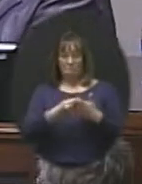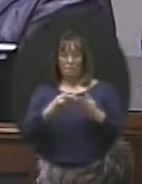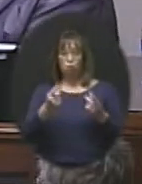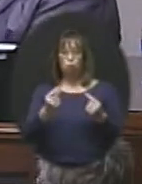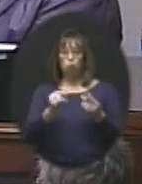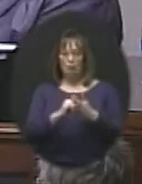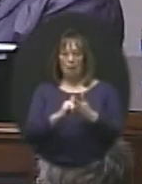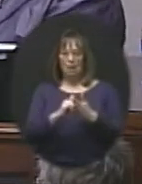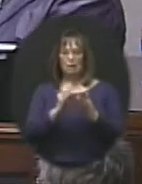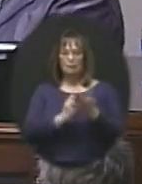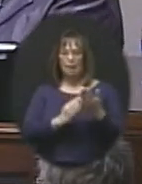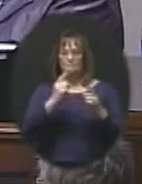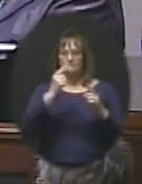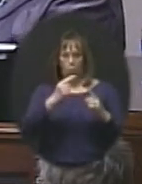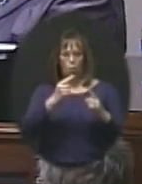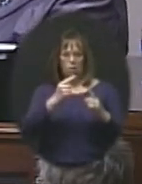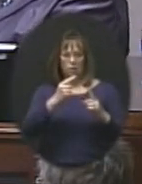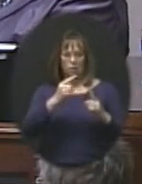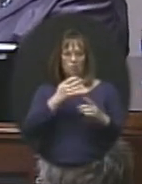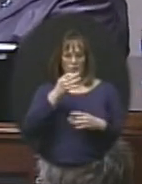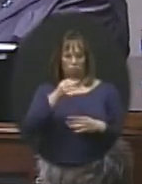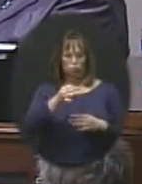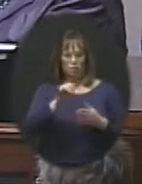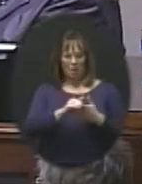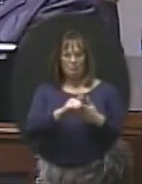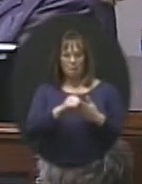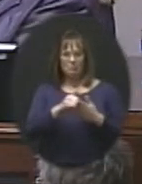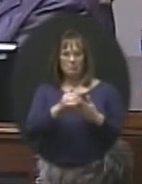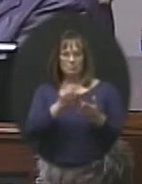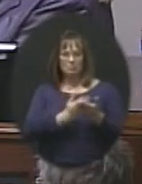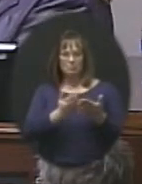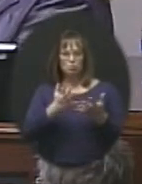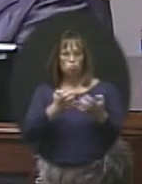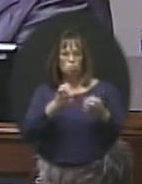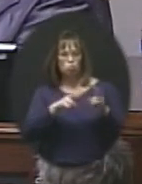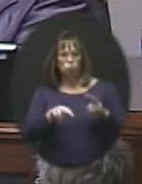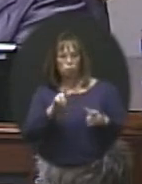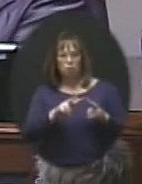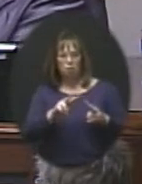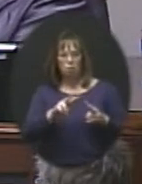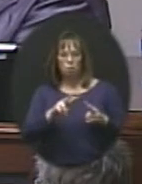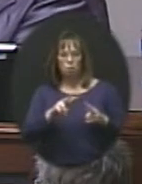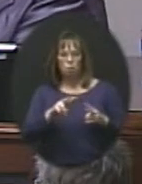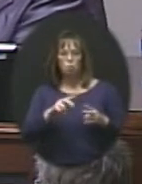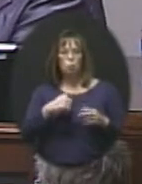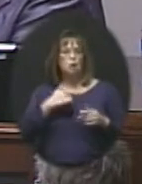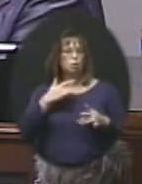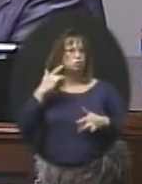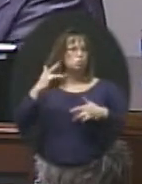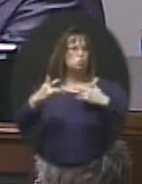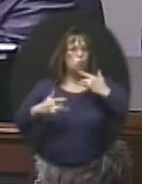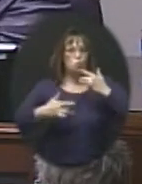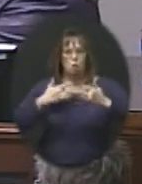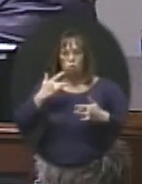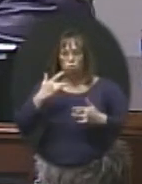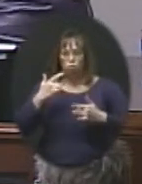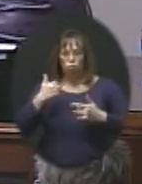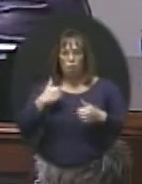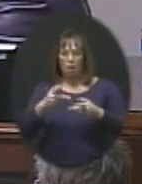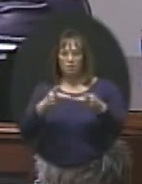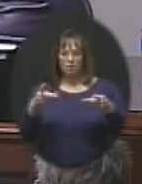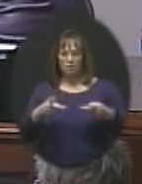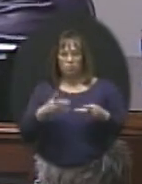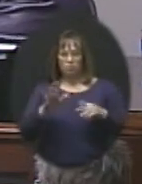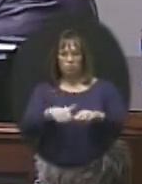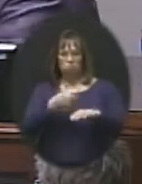do that at some point in time, that would be something that you would want to look at. We're just thrilled to have the facility that